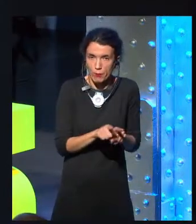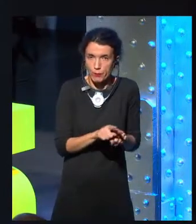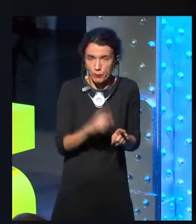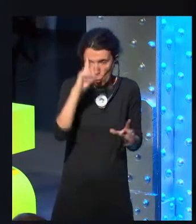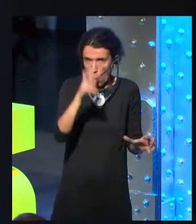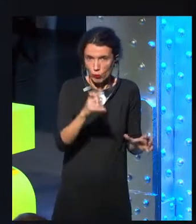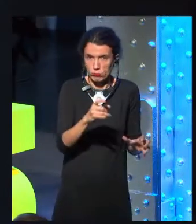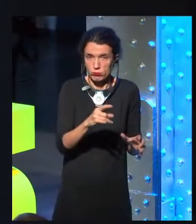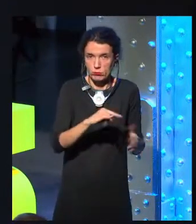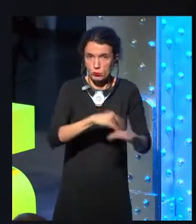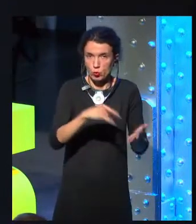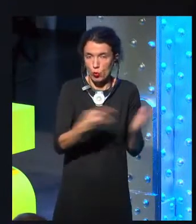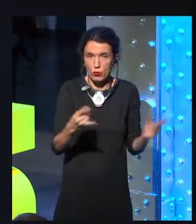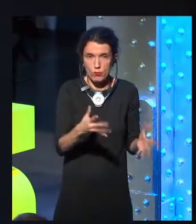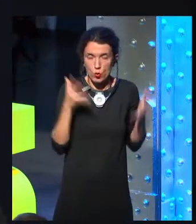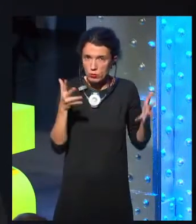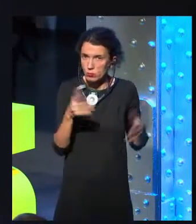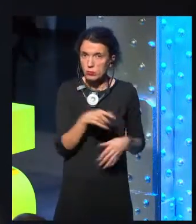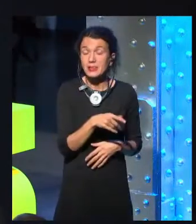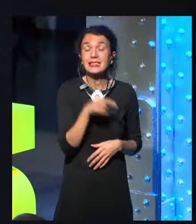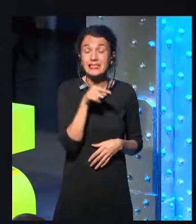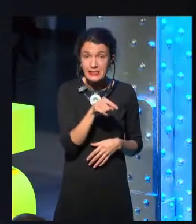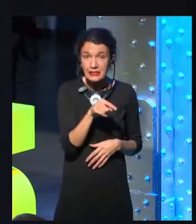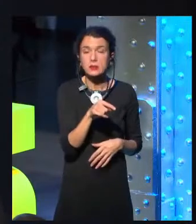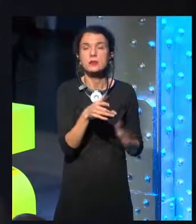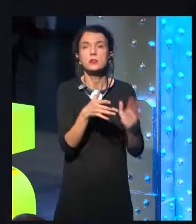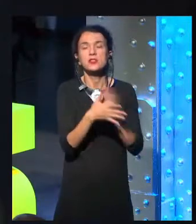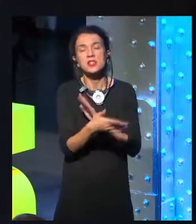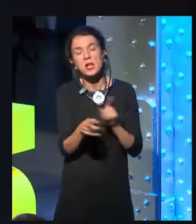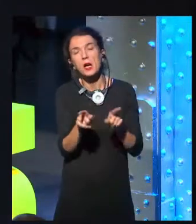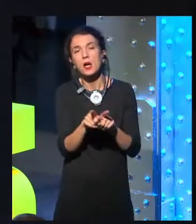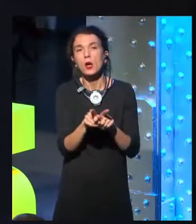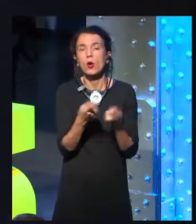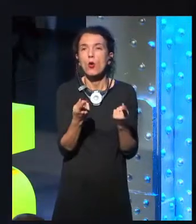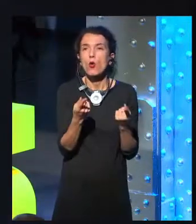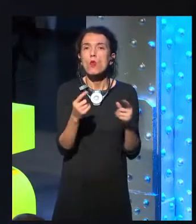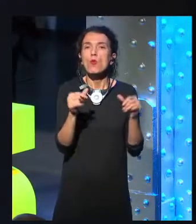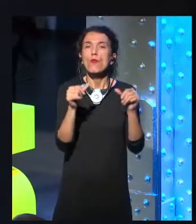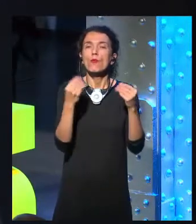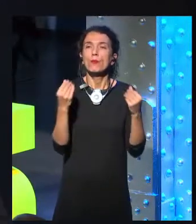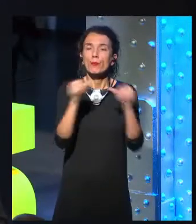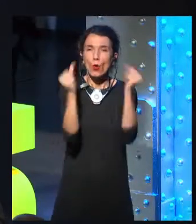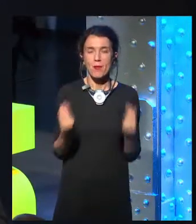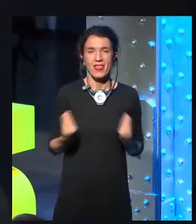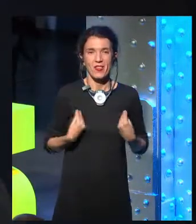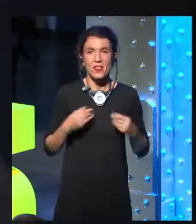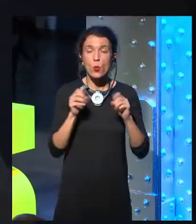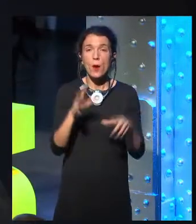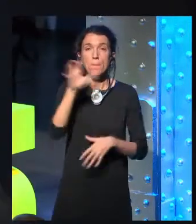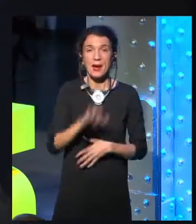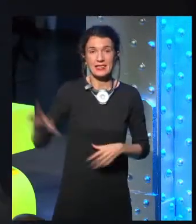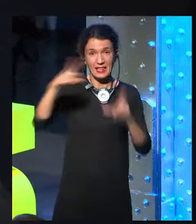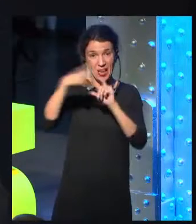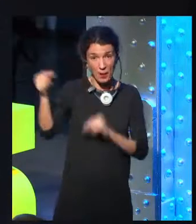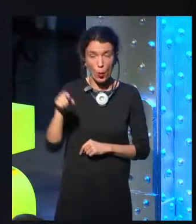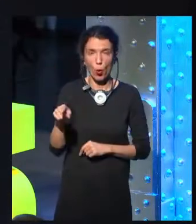a kind of Japanese-style automation system. That's why Japan is so obsessed with automation. They have to do it. And so I think there's a